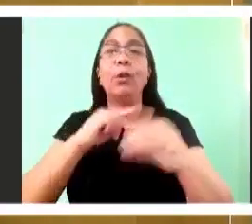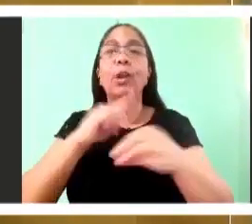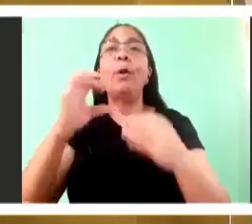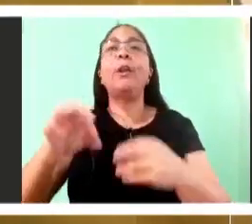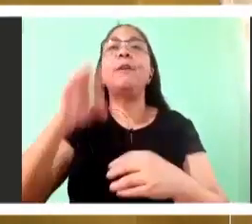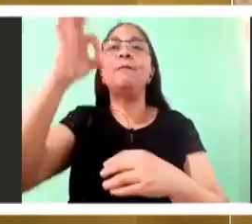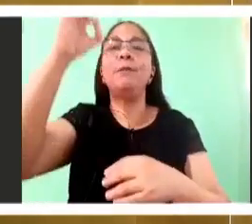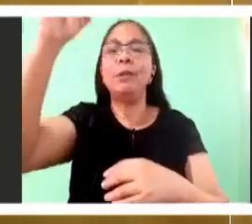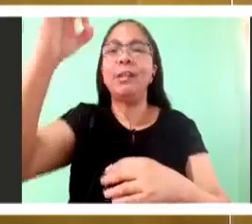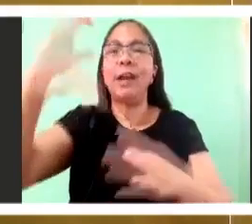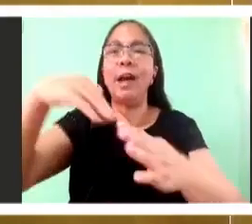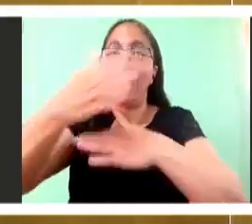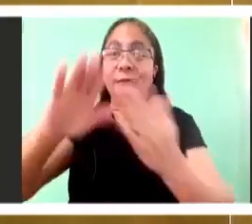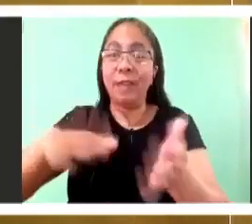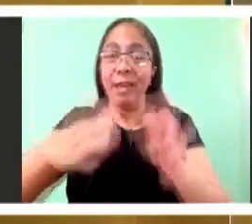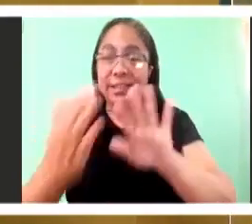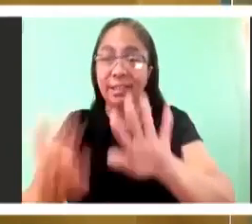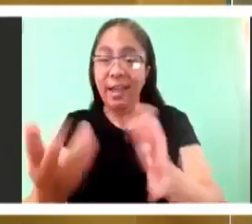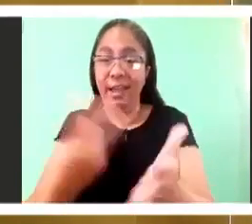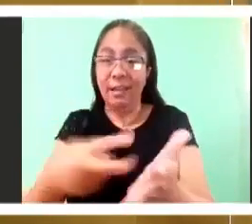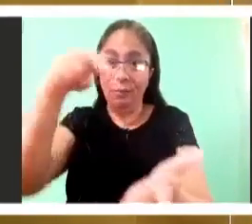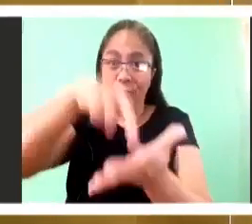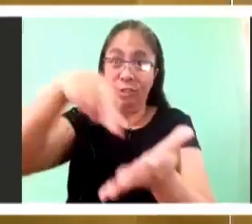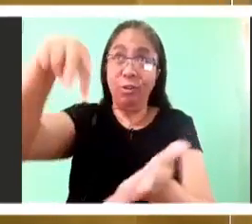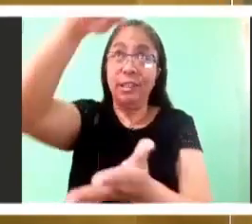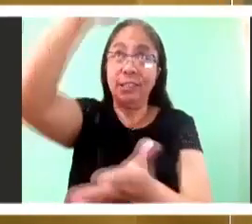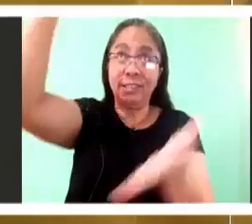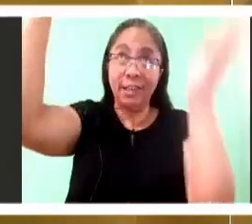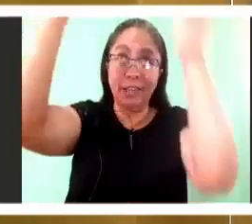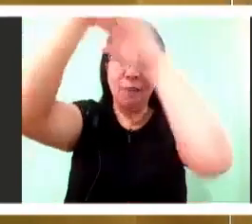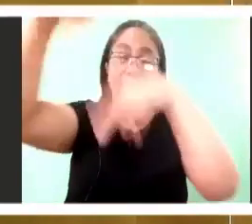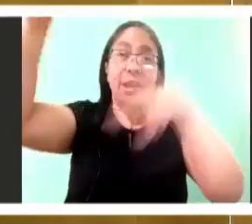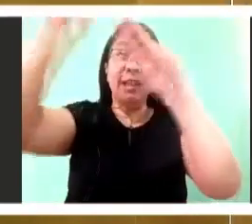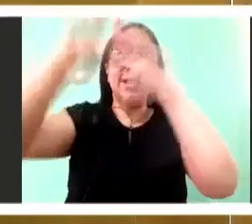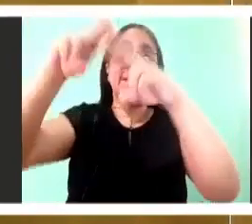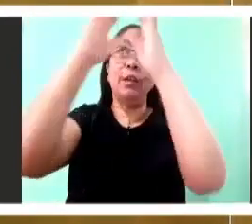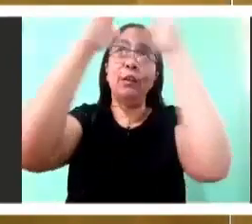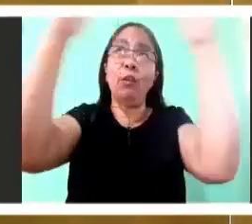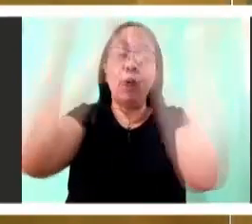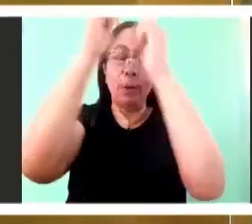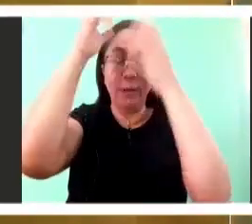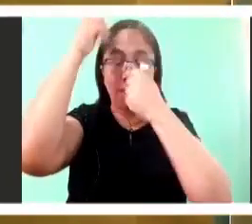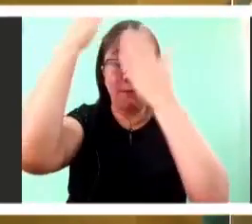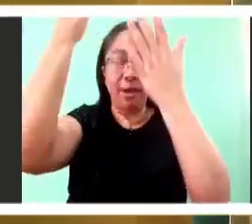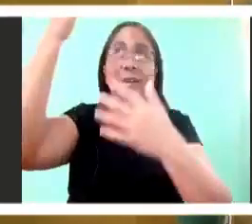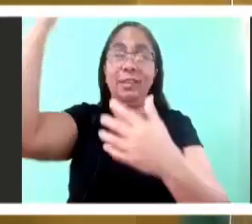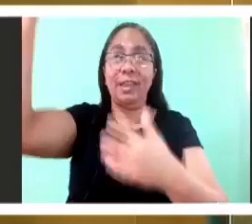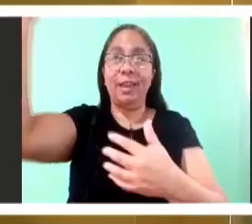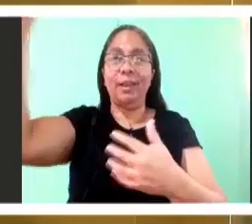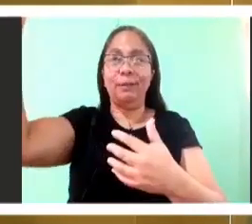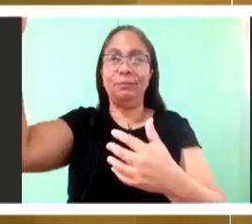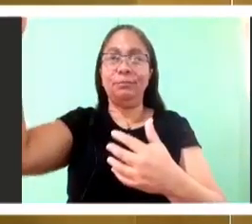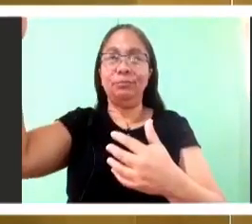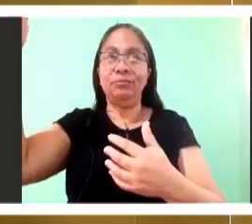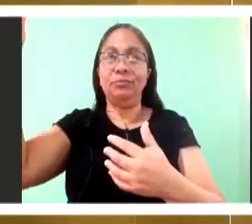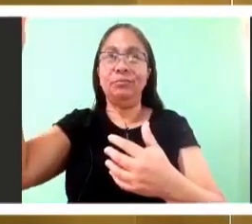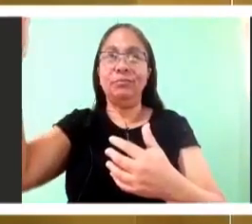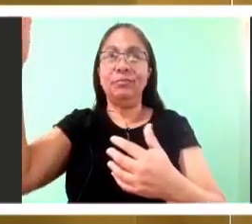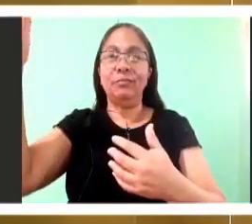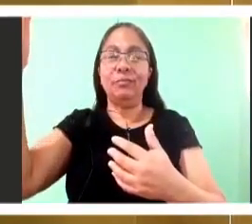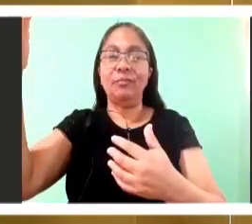And by evoking the ascension, he's now speaking in a whole different plane and a whole different way.